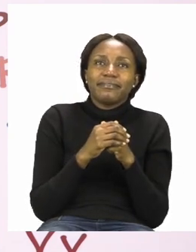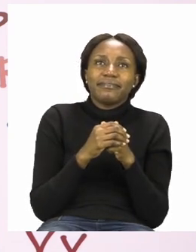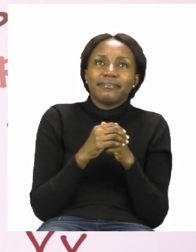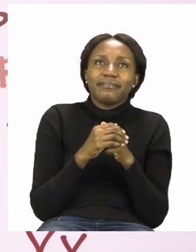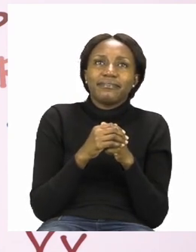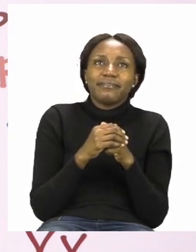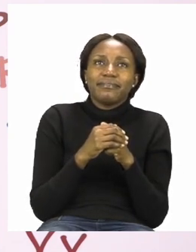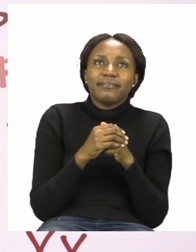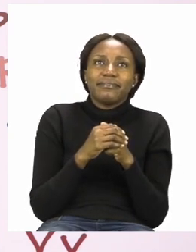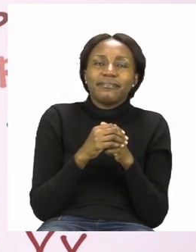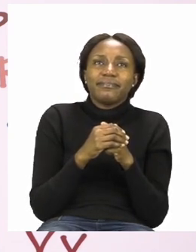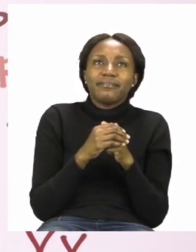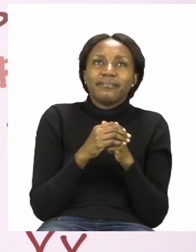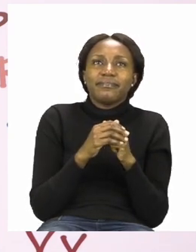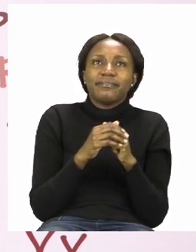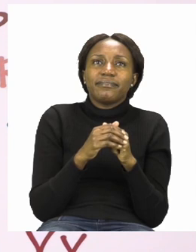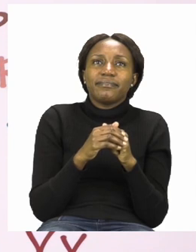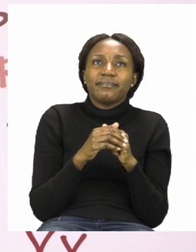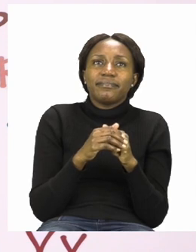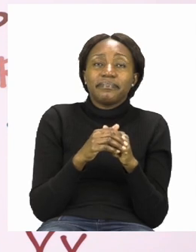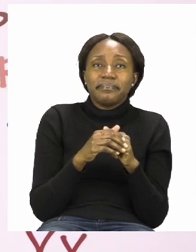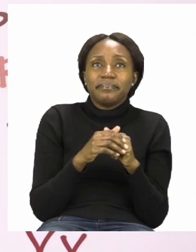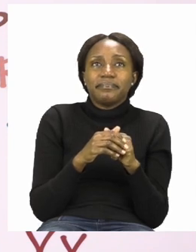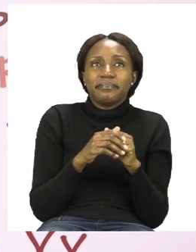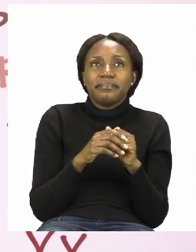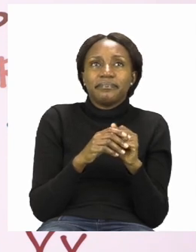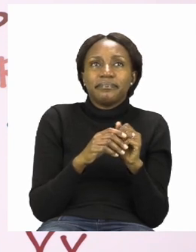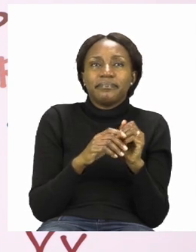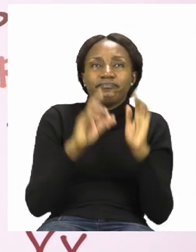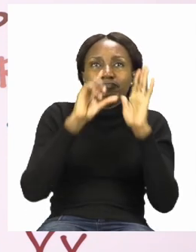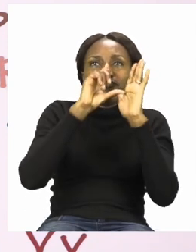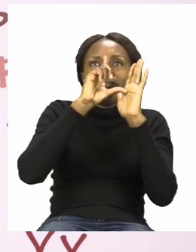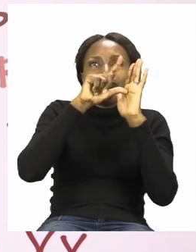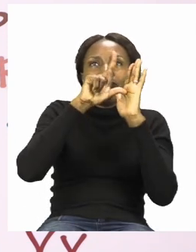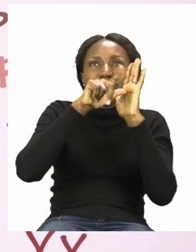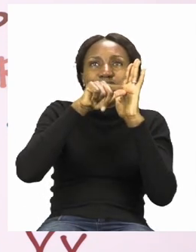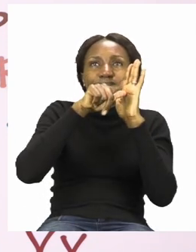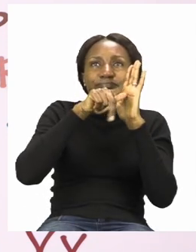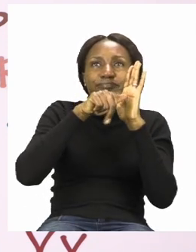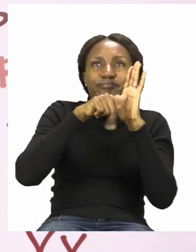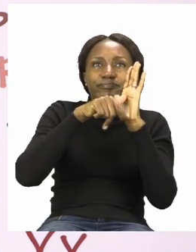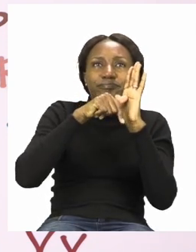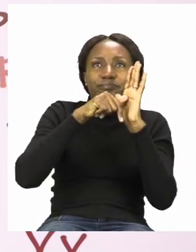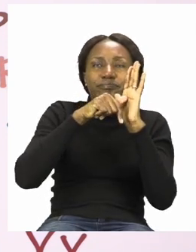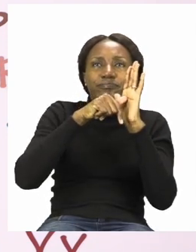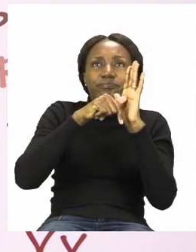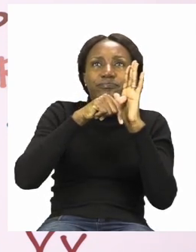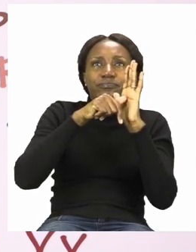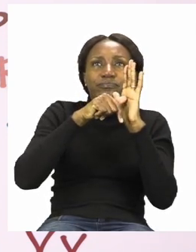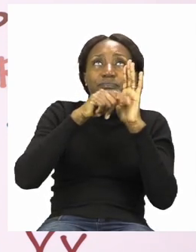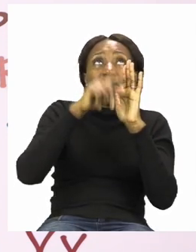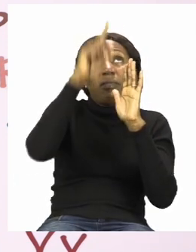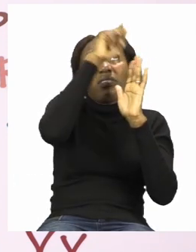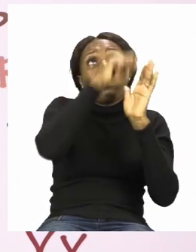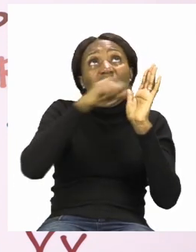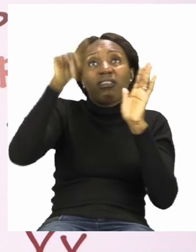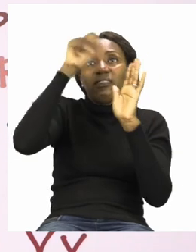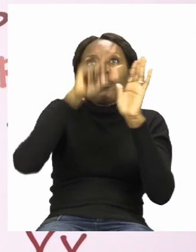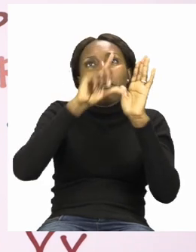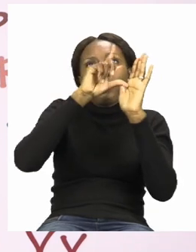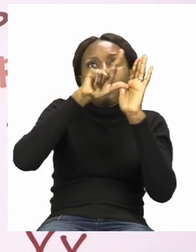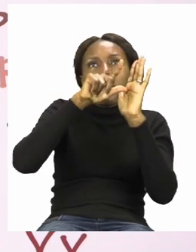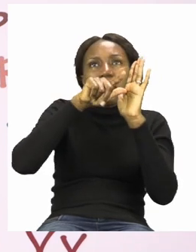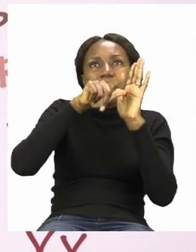the next one that we see all around in some buildings is a clock